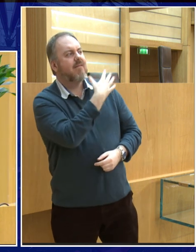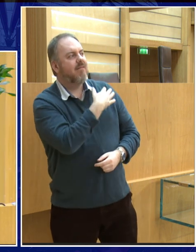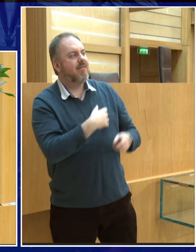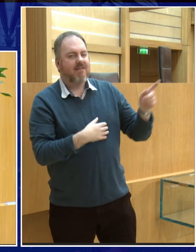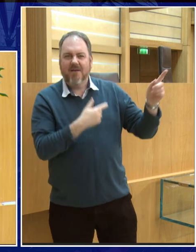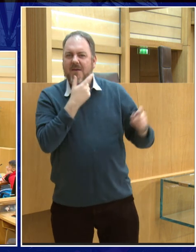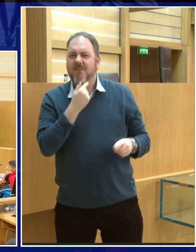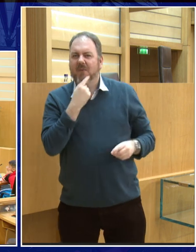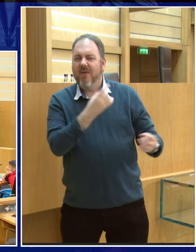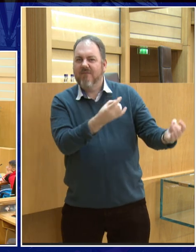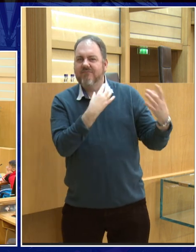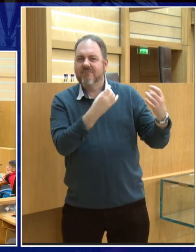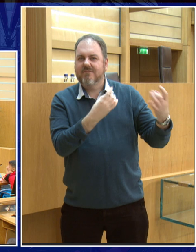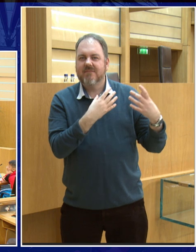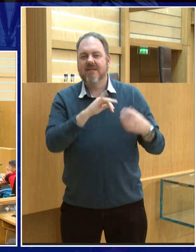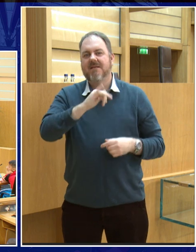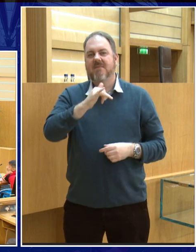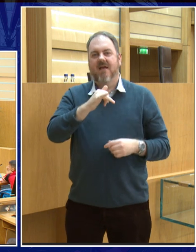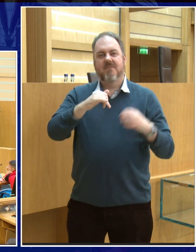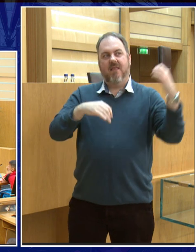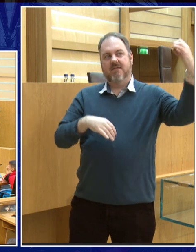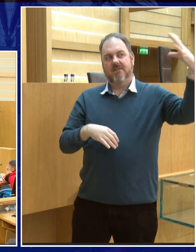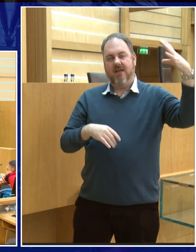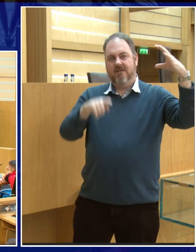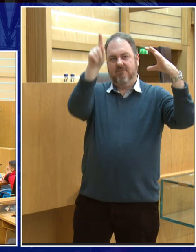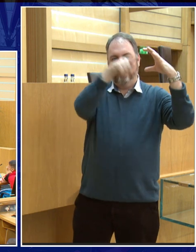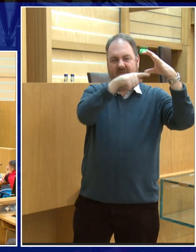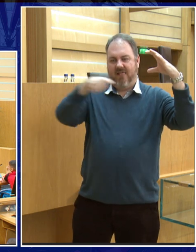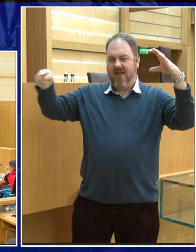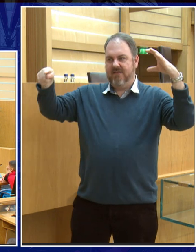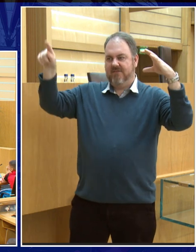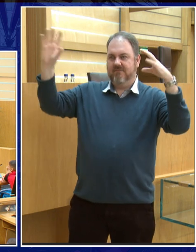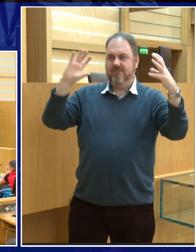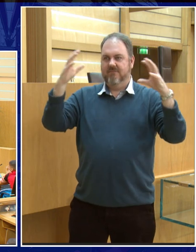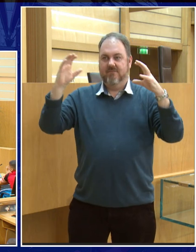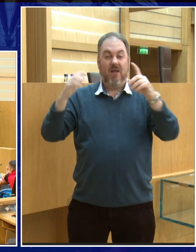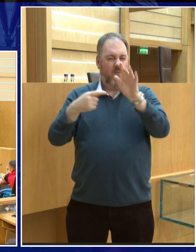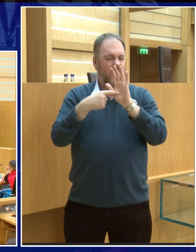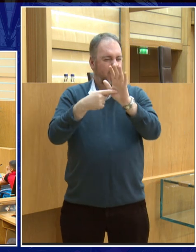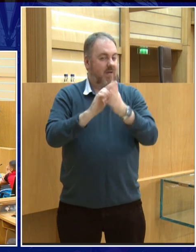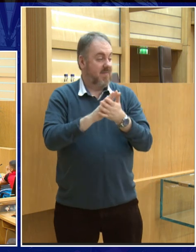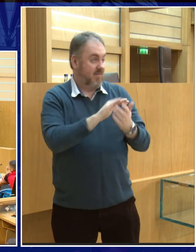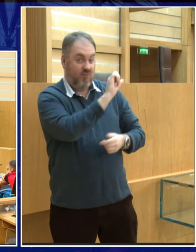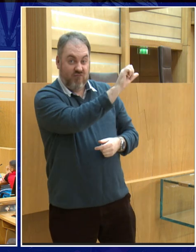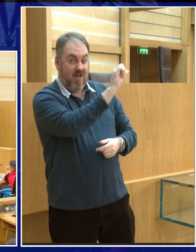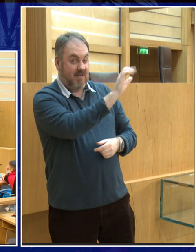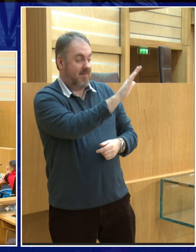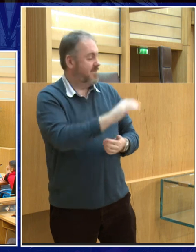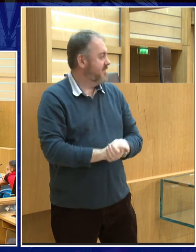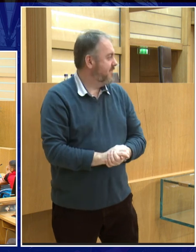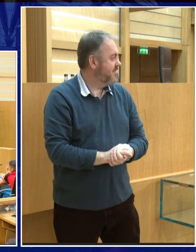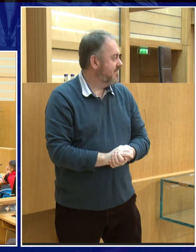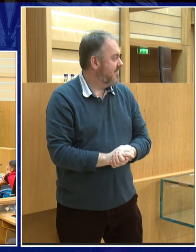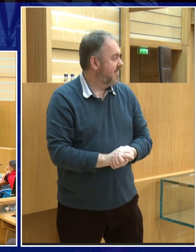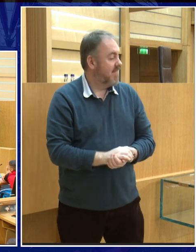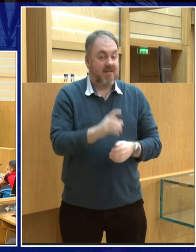on the Moon, and the Sun is not reflecting to the dark part of the Moon. Yes. And so if I take Mooney here, now imagine that you